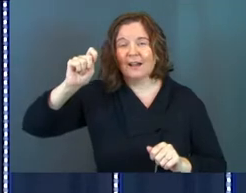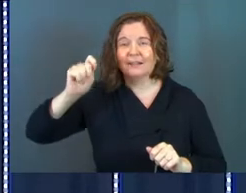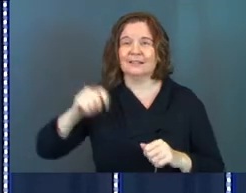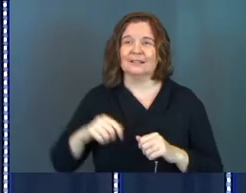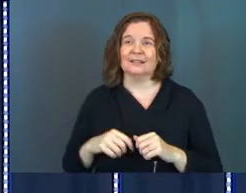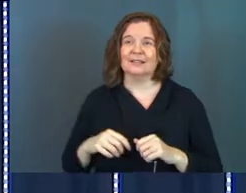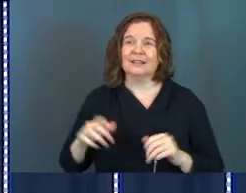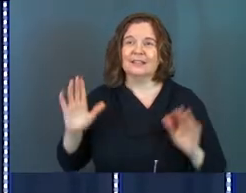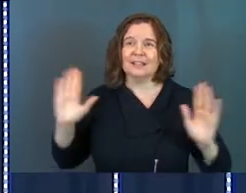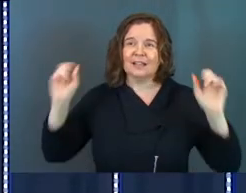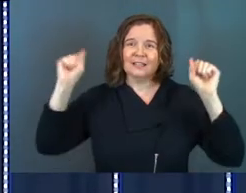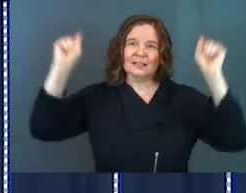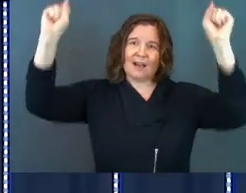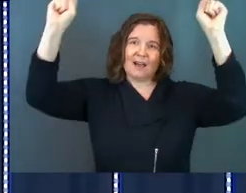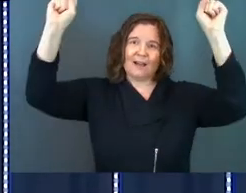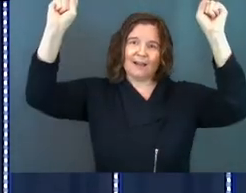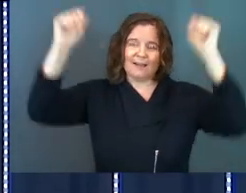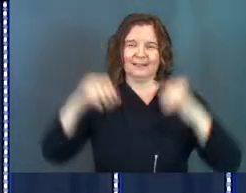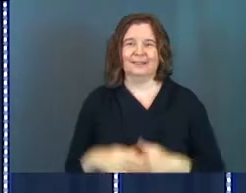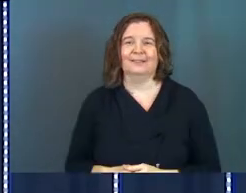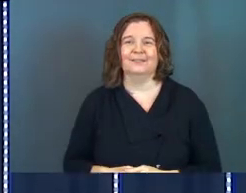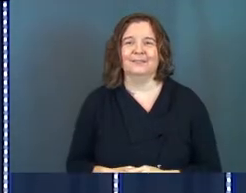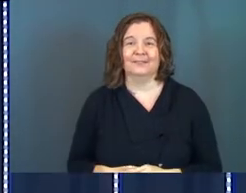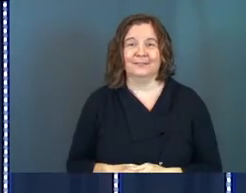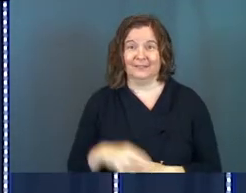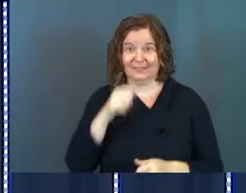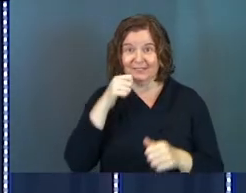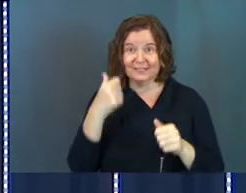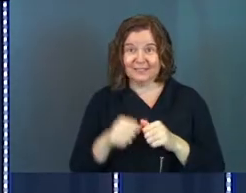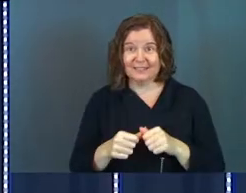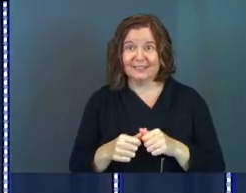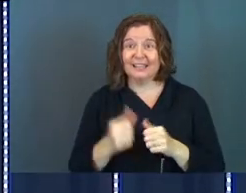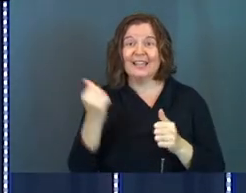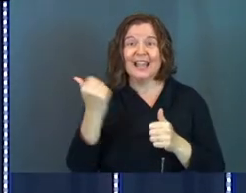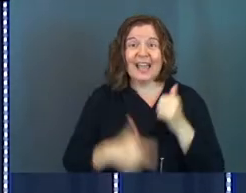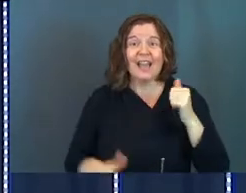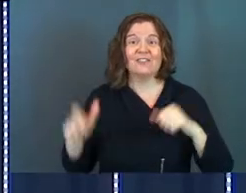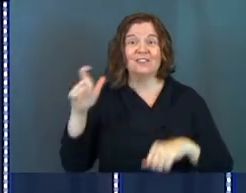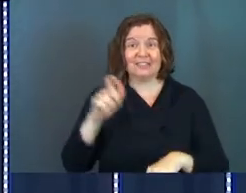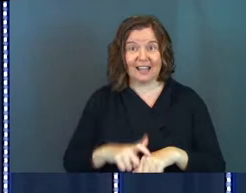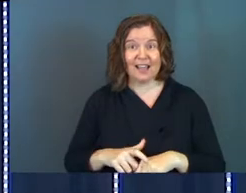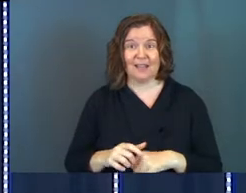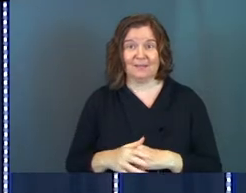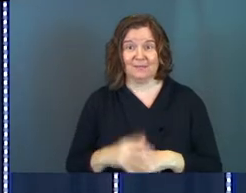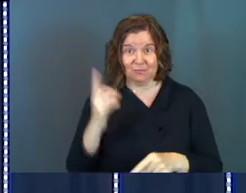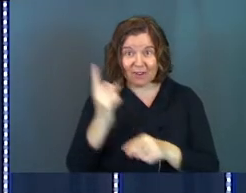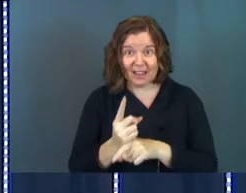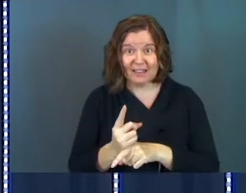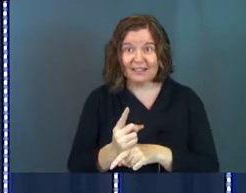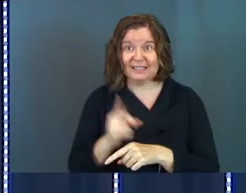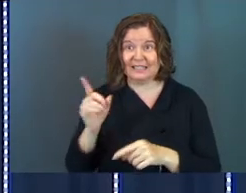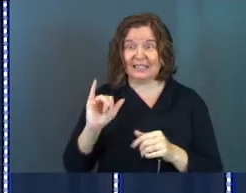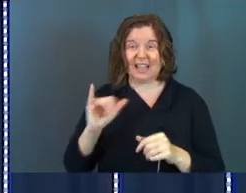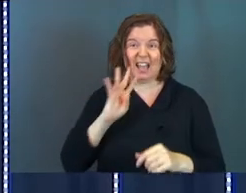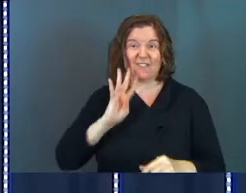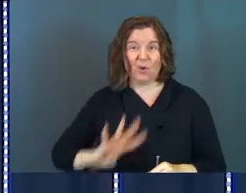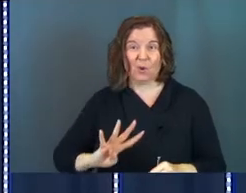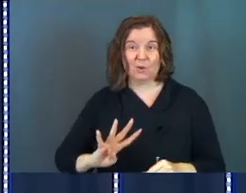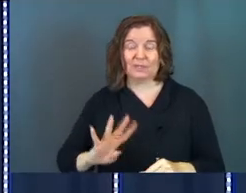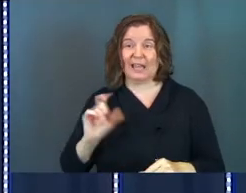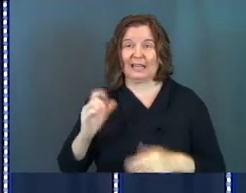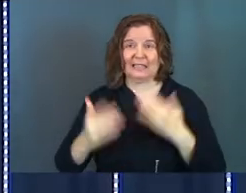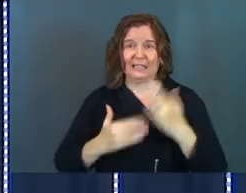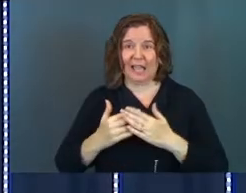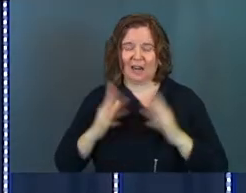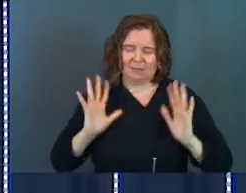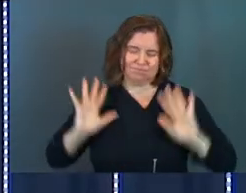Then his hands went, every single time, right? He's like four years old